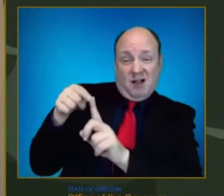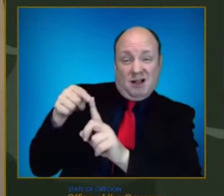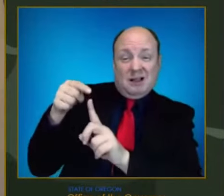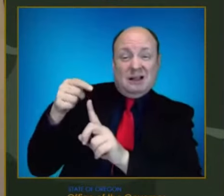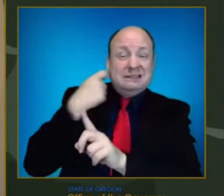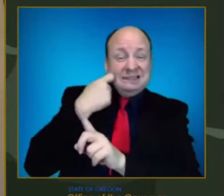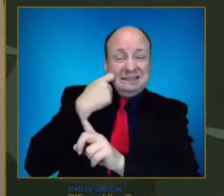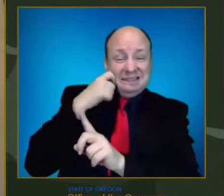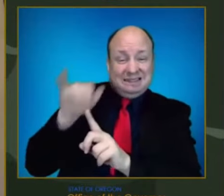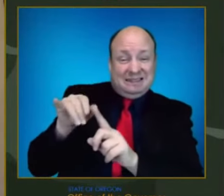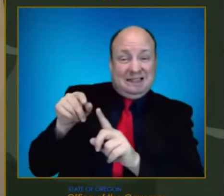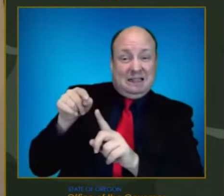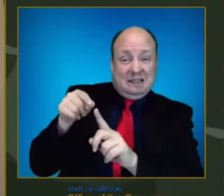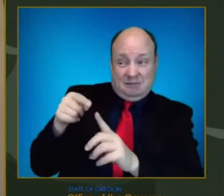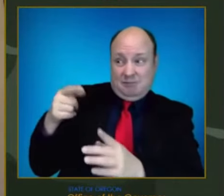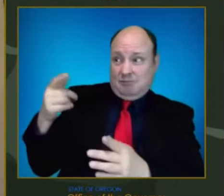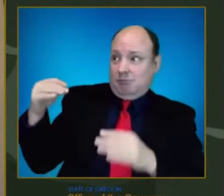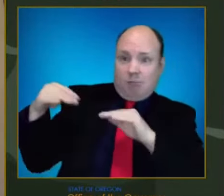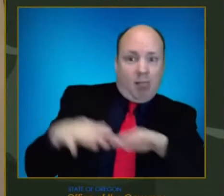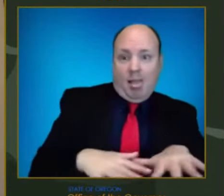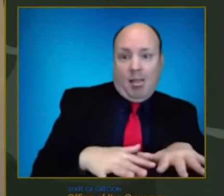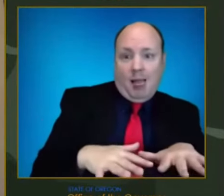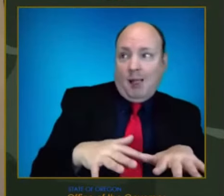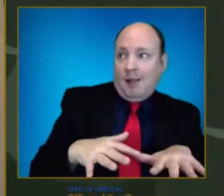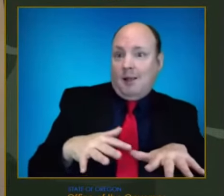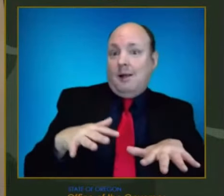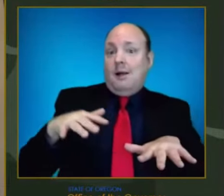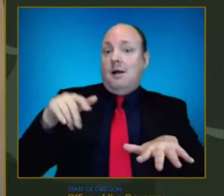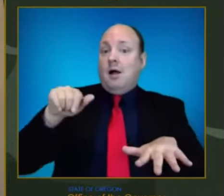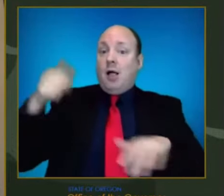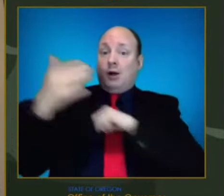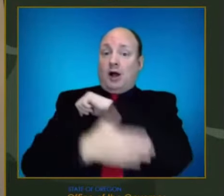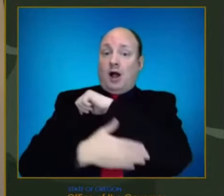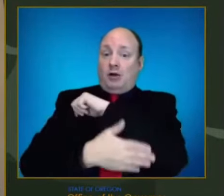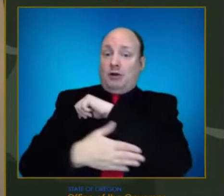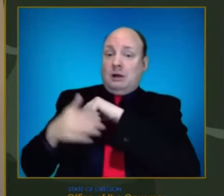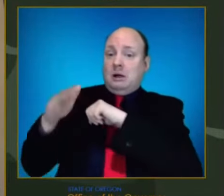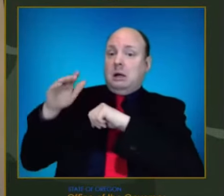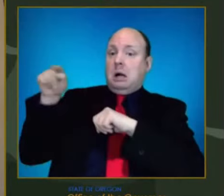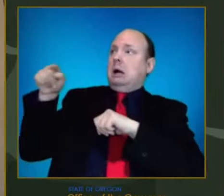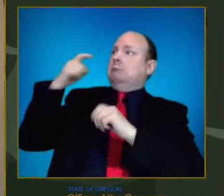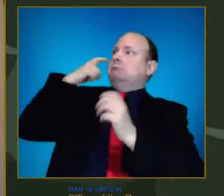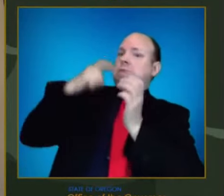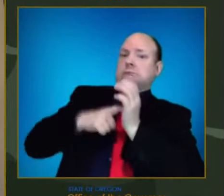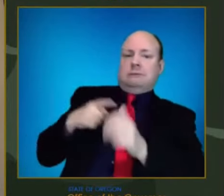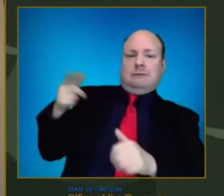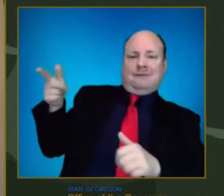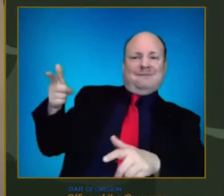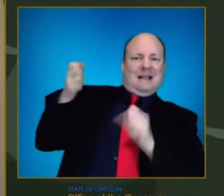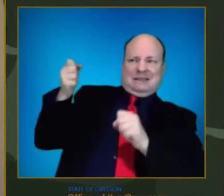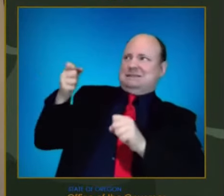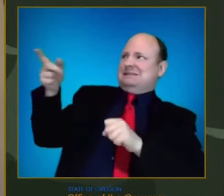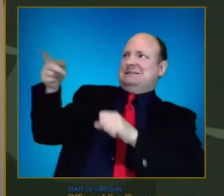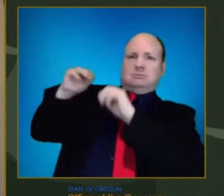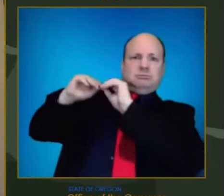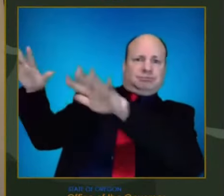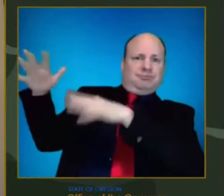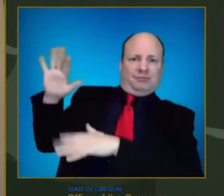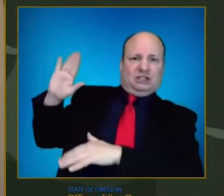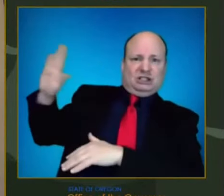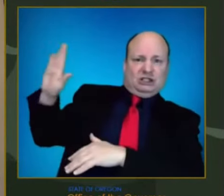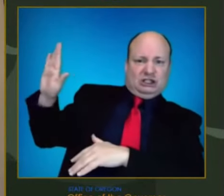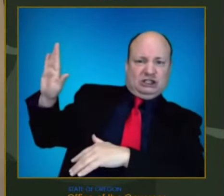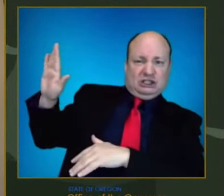with the spread in other countries and in other states is that it is very quick. And even with less severe disease, it can have